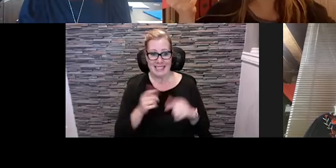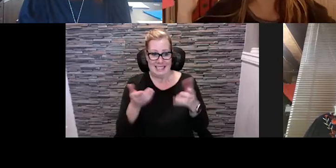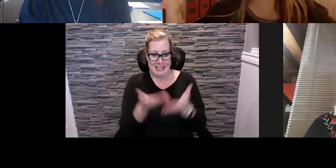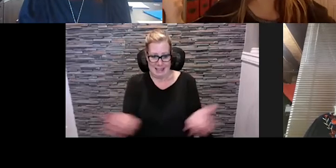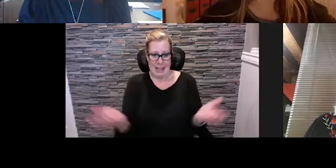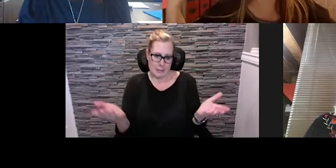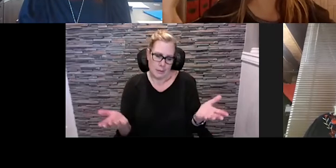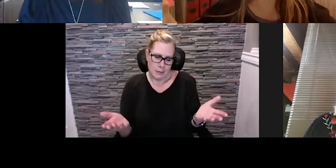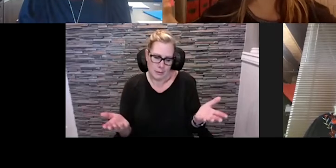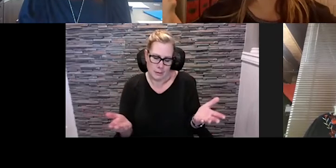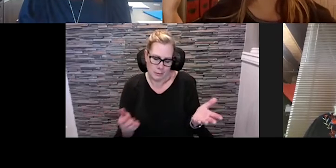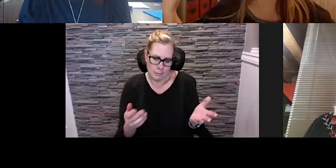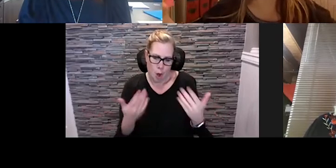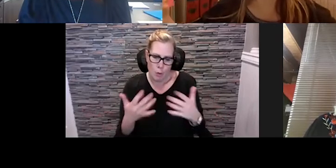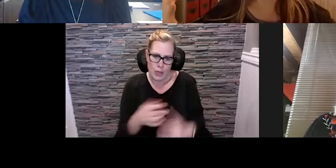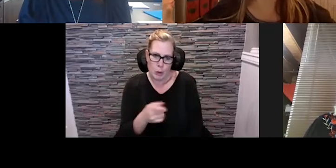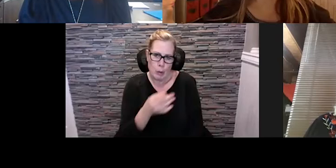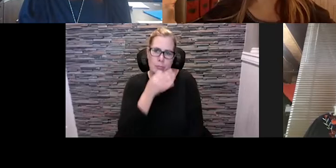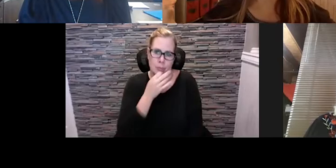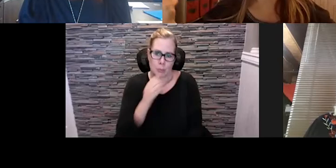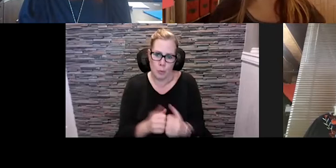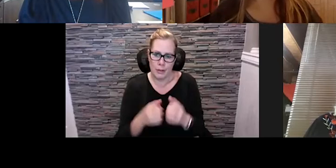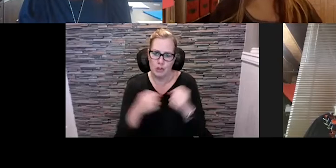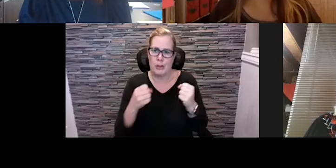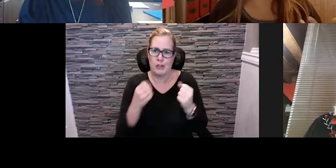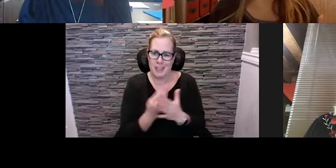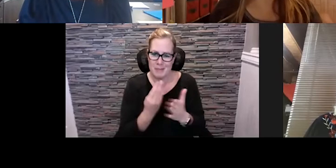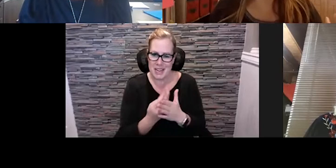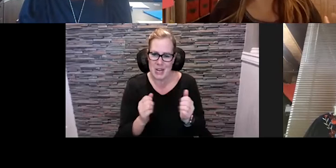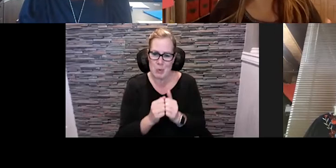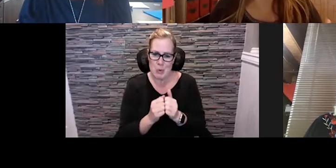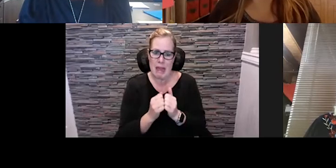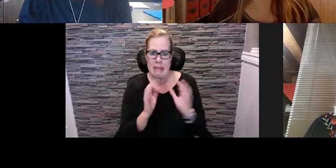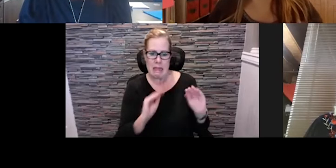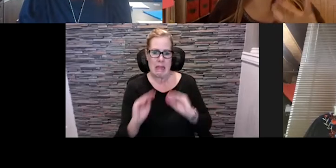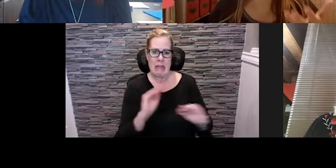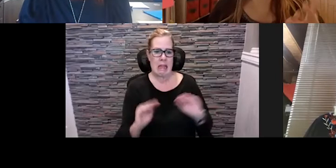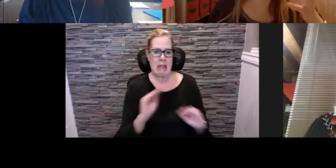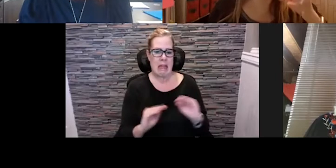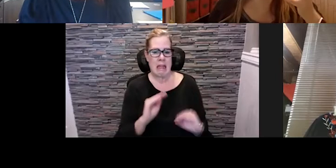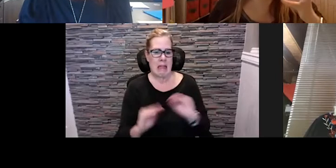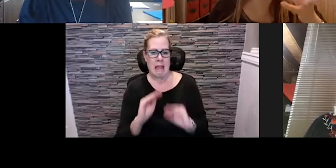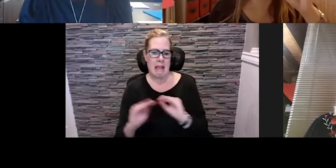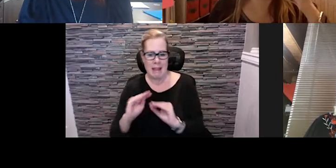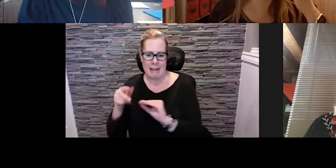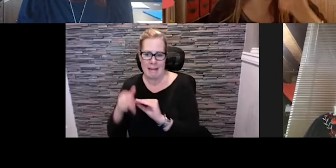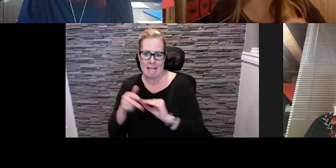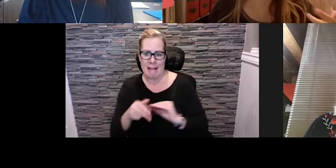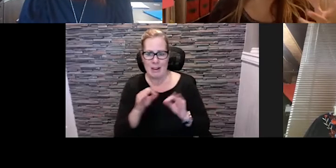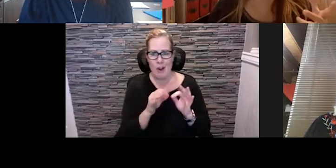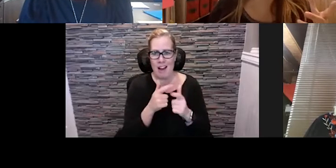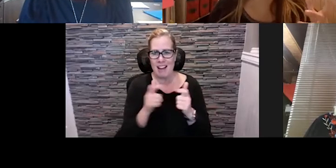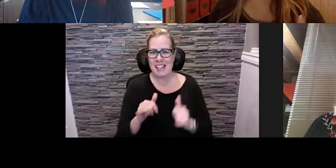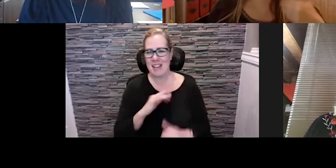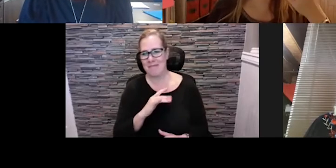stretch the dollar as far as it can possibly go. So not so much the how as much as some tips or some things to